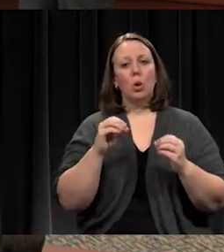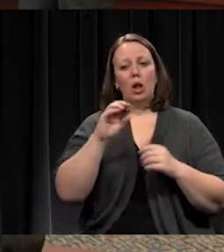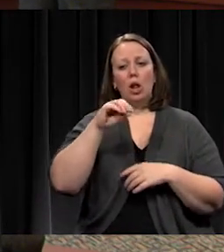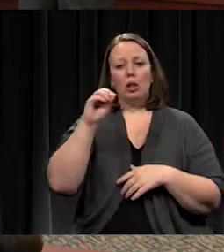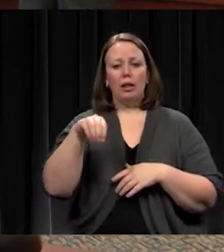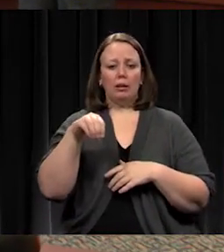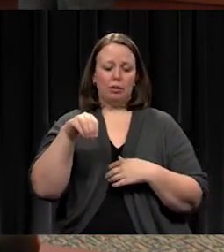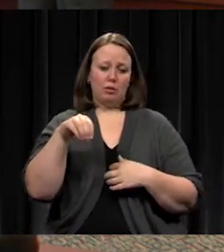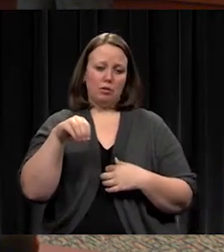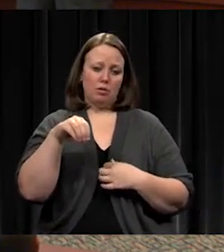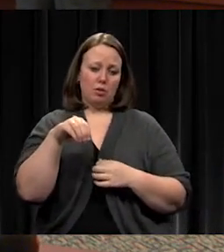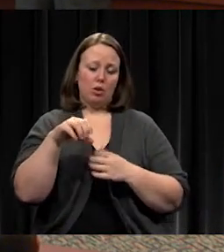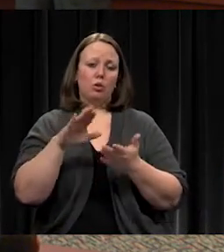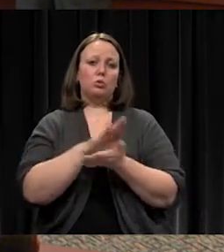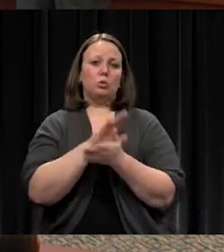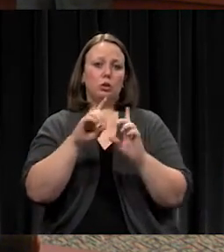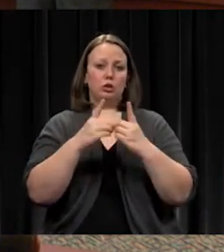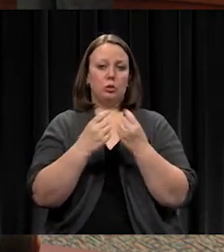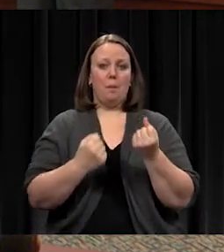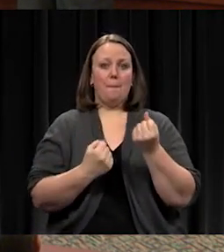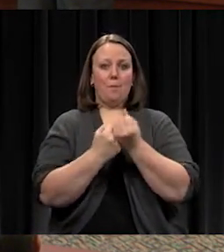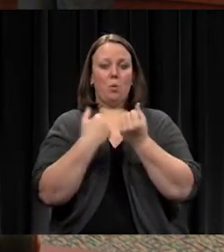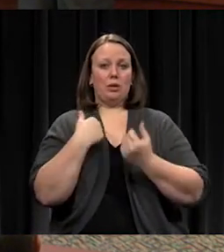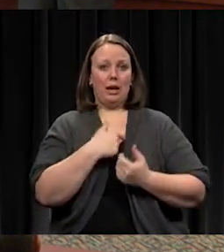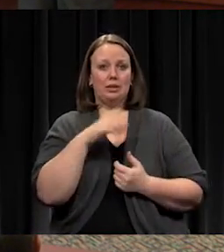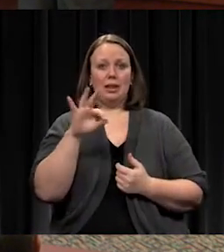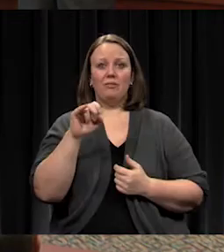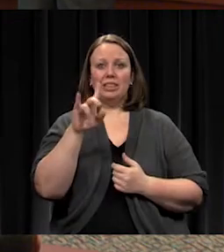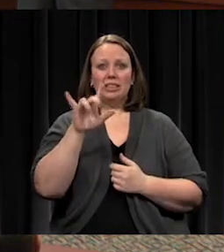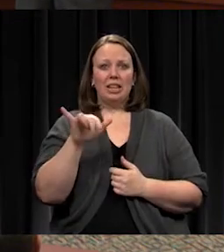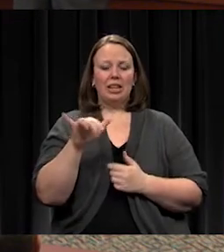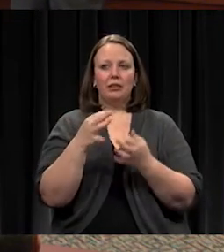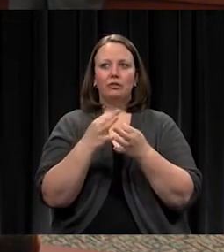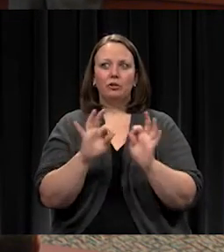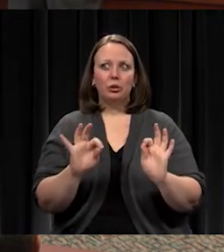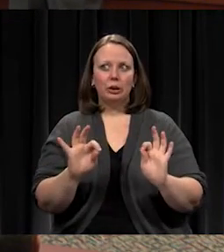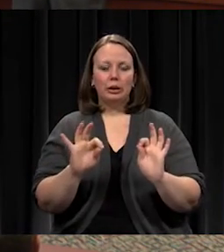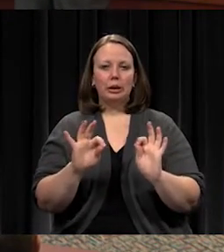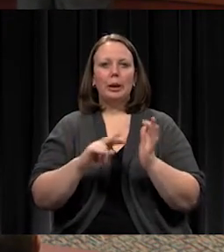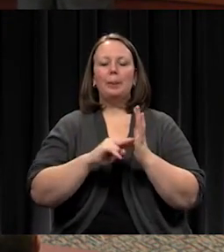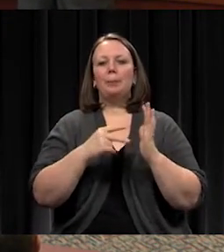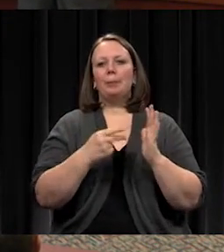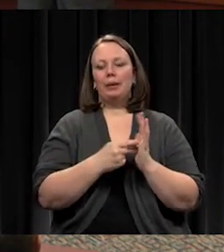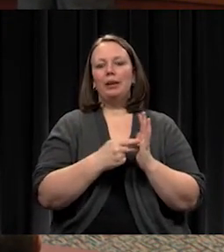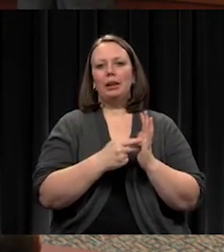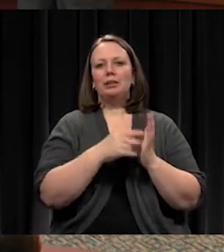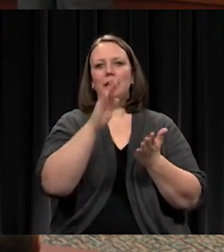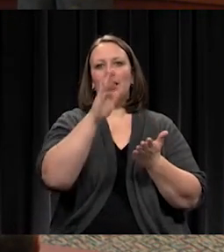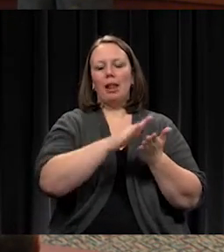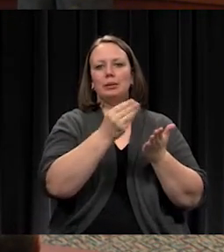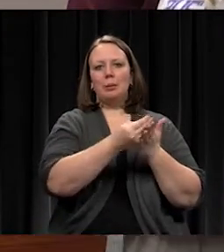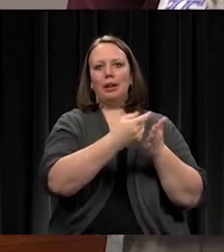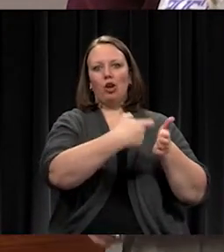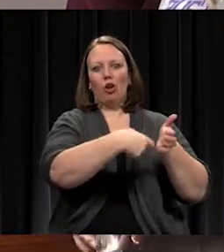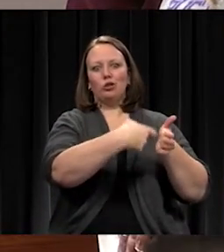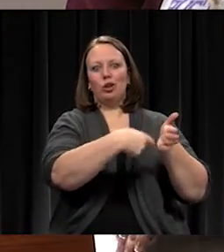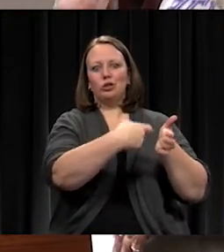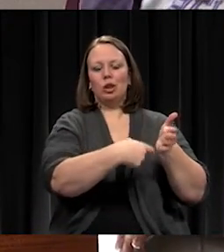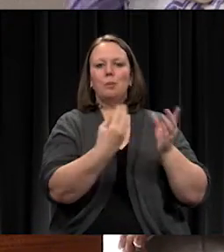no cost, it means that we have less event expense and we have more money that can go directly to the American Cancer Society.